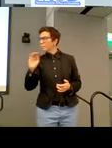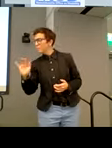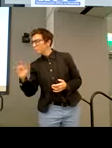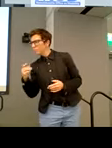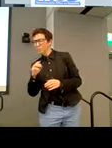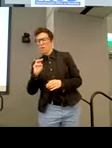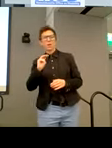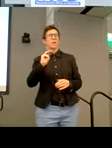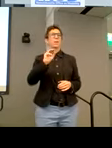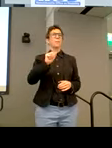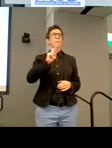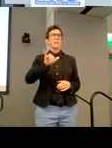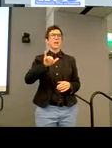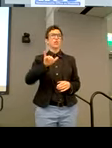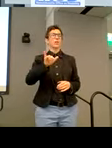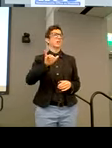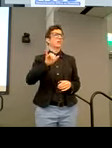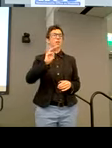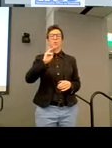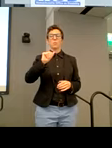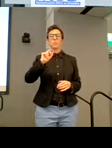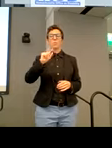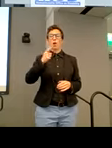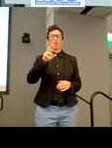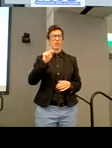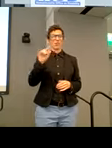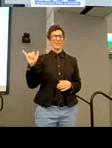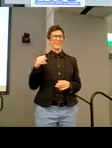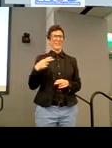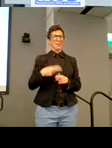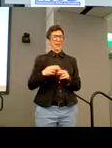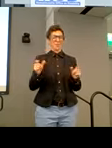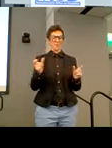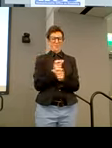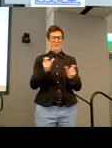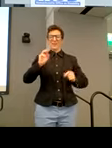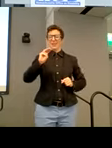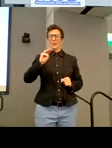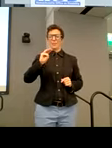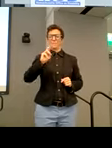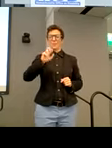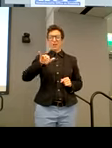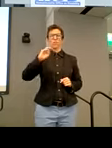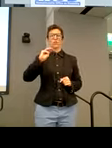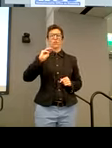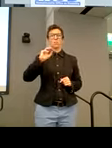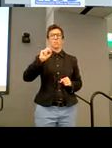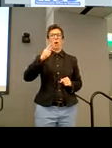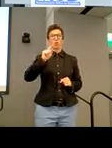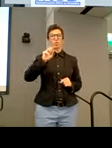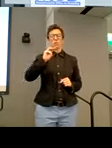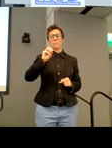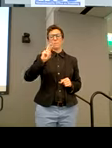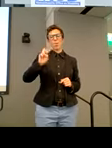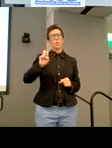Margaret Moore. I'm sorry. Um, my name is Mary Margaret too. So, um, Mary Margaret Moore, who was one of the previous